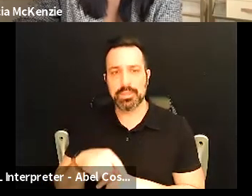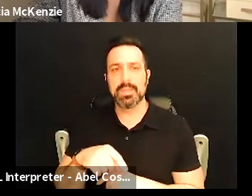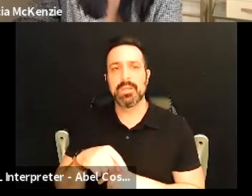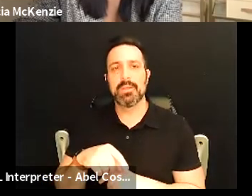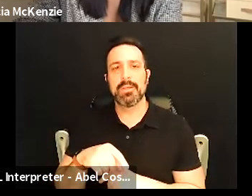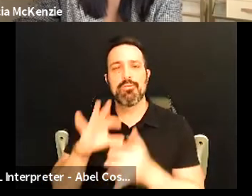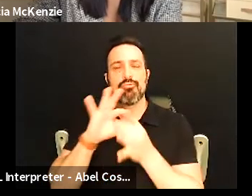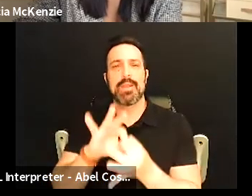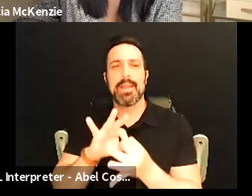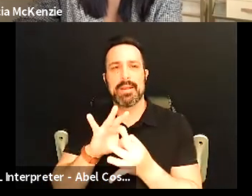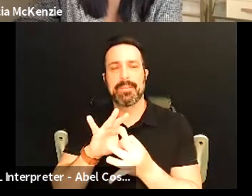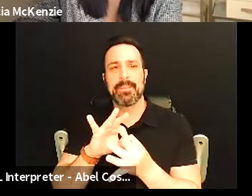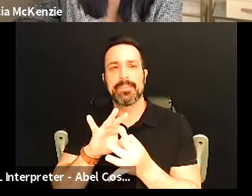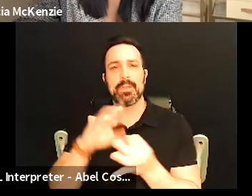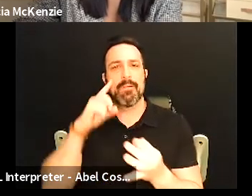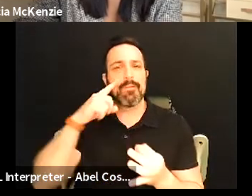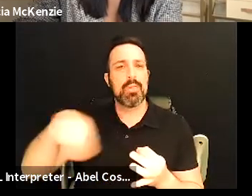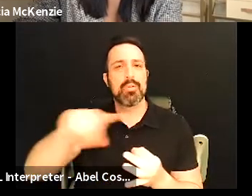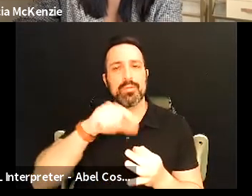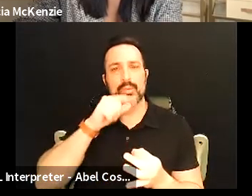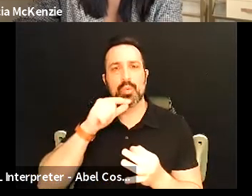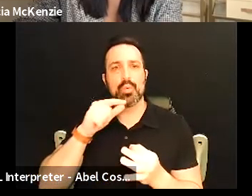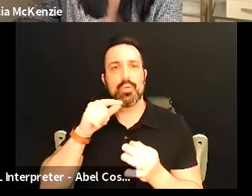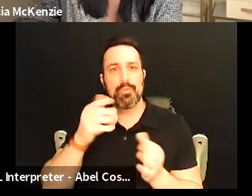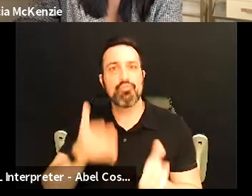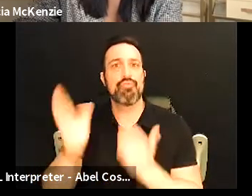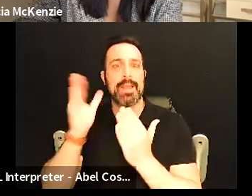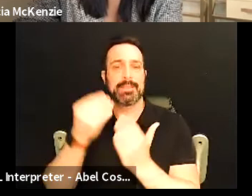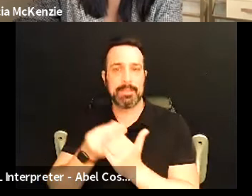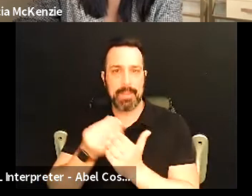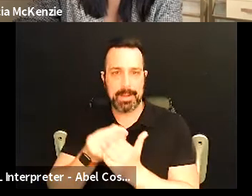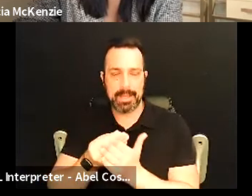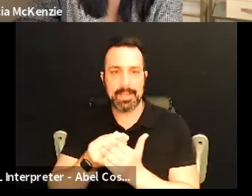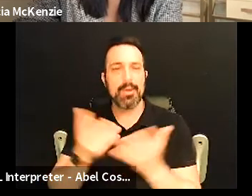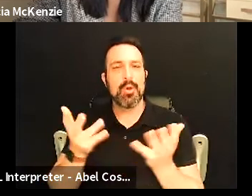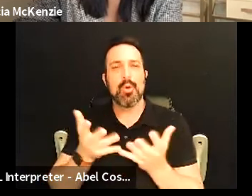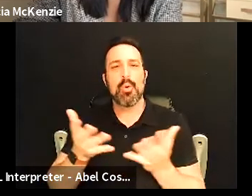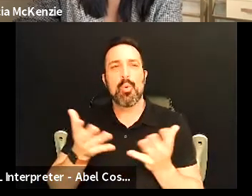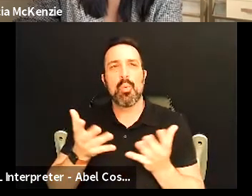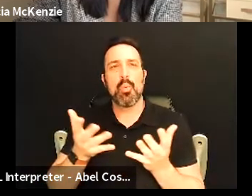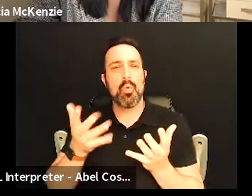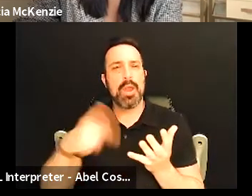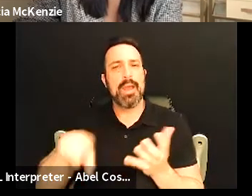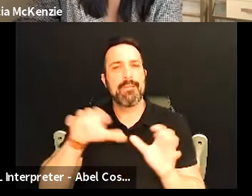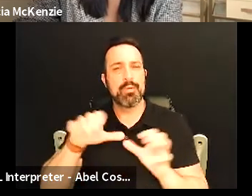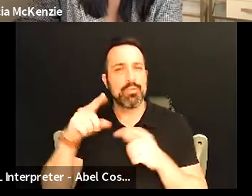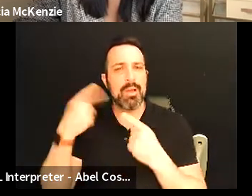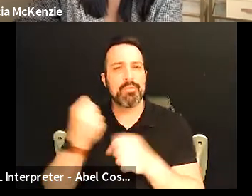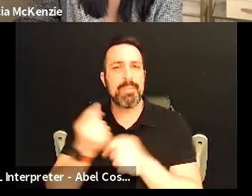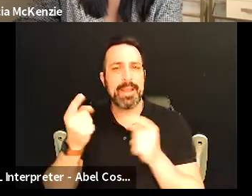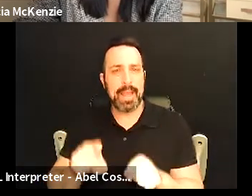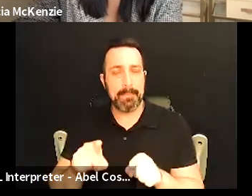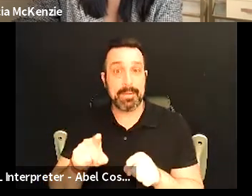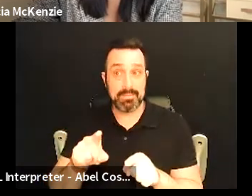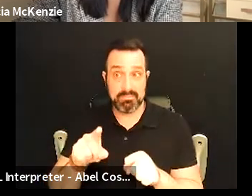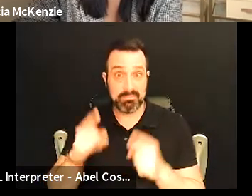was around um for those of you who have raised money uh what have you done to make that happen and